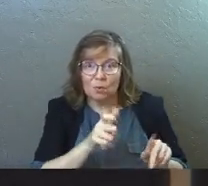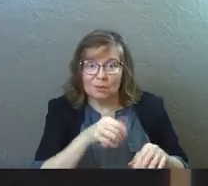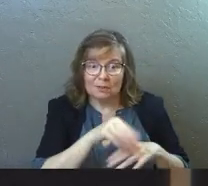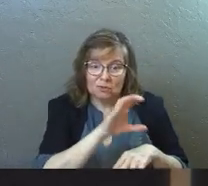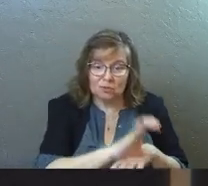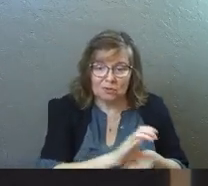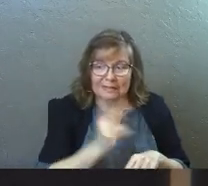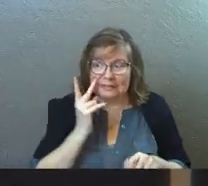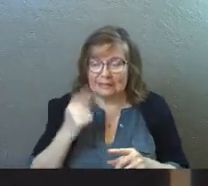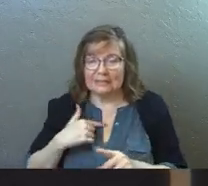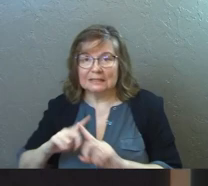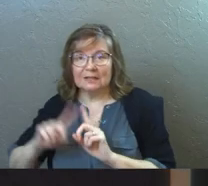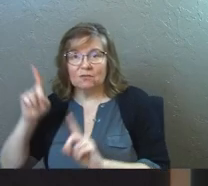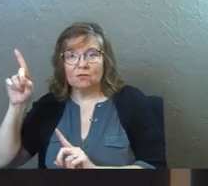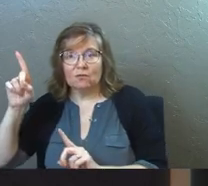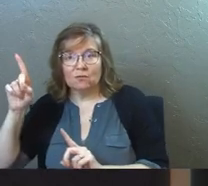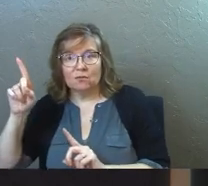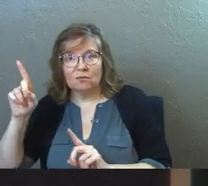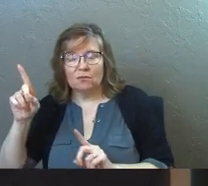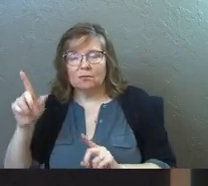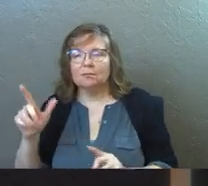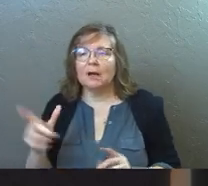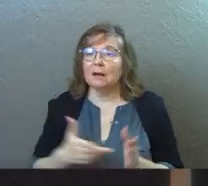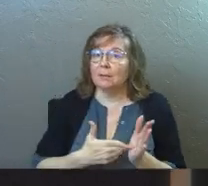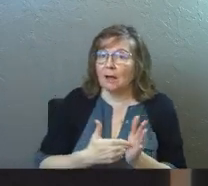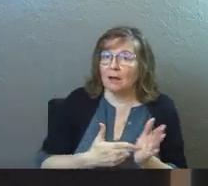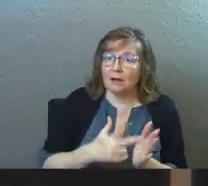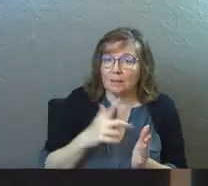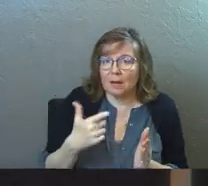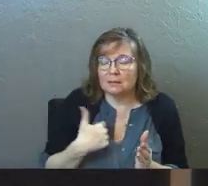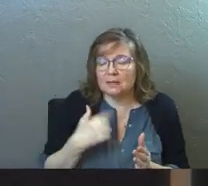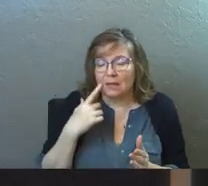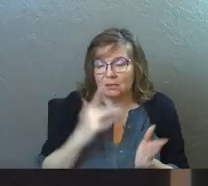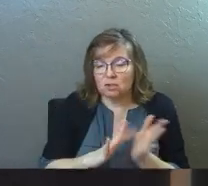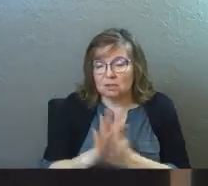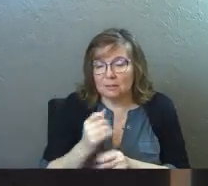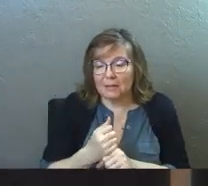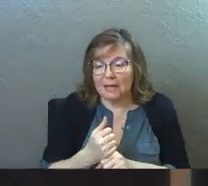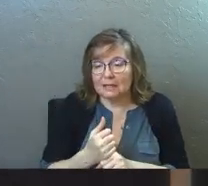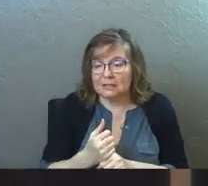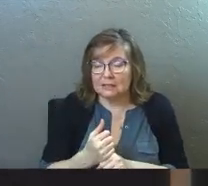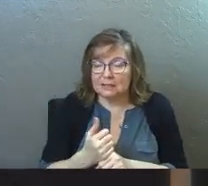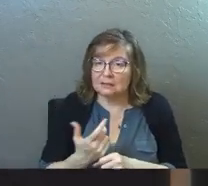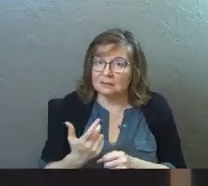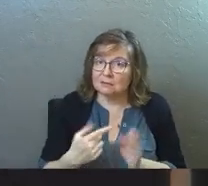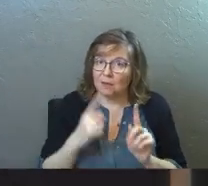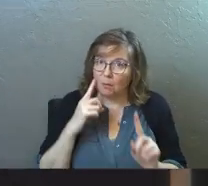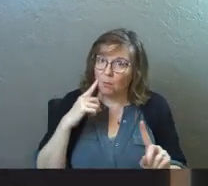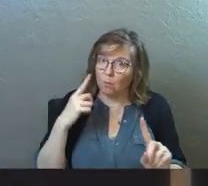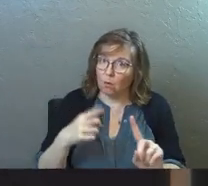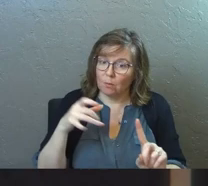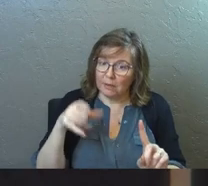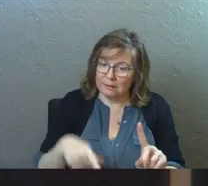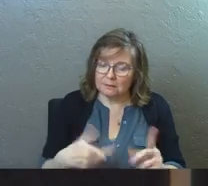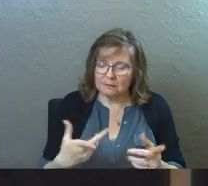Please see him. I'll just be honest. Cause I think Jesus makes such an issue out of this.